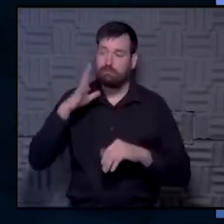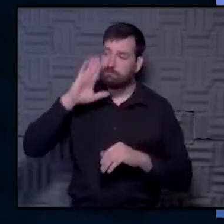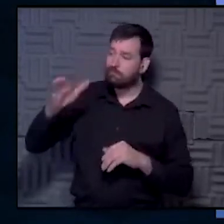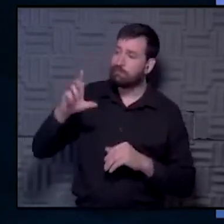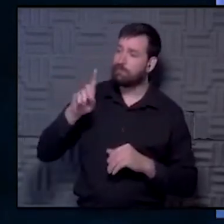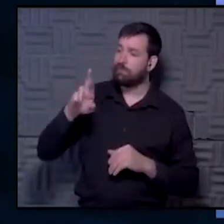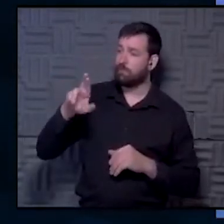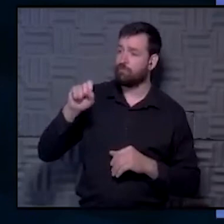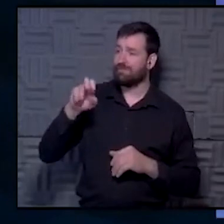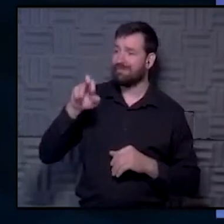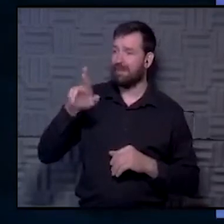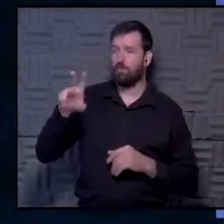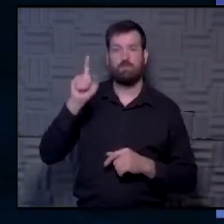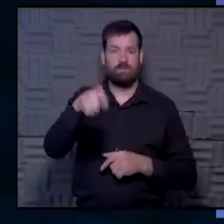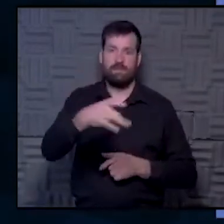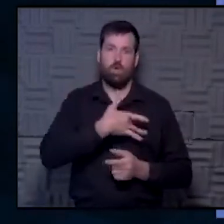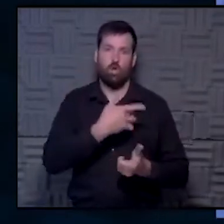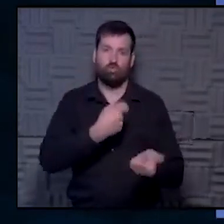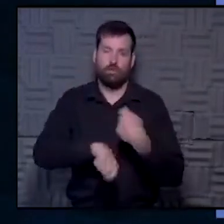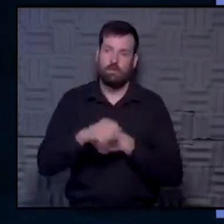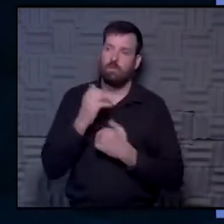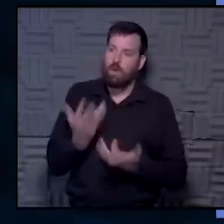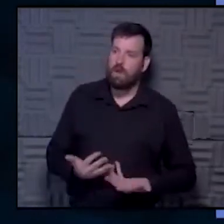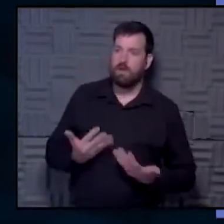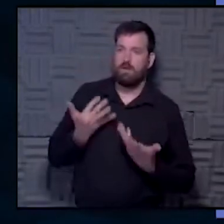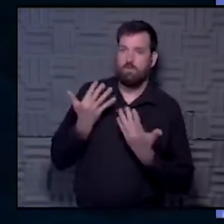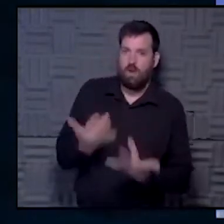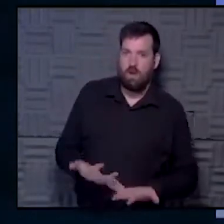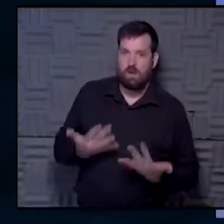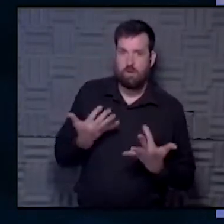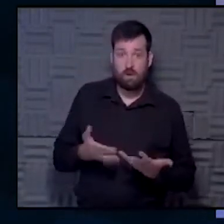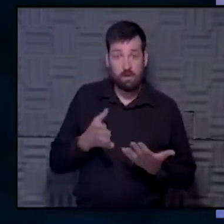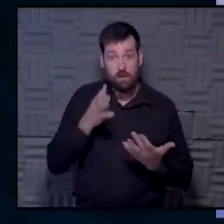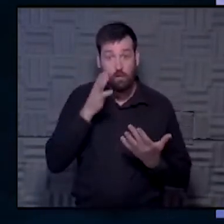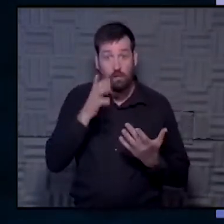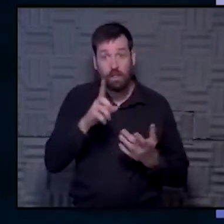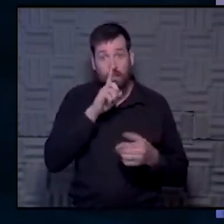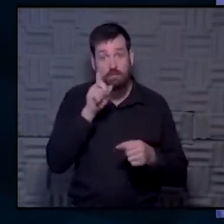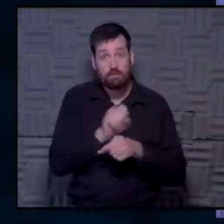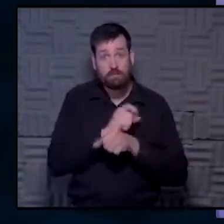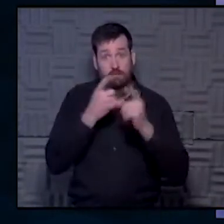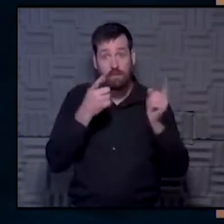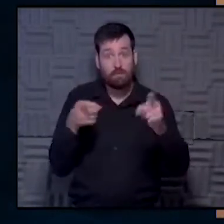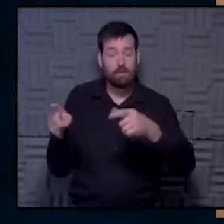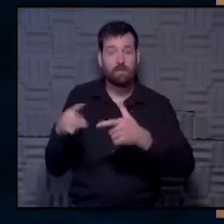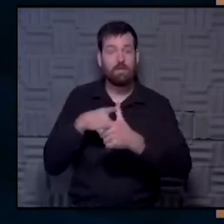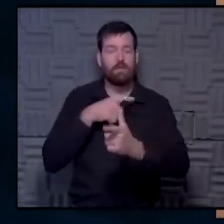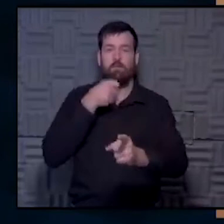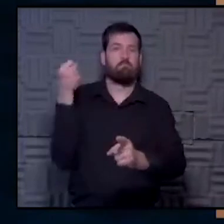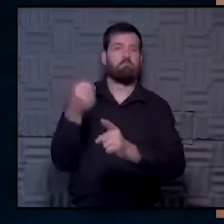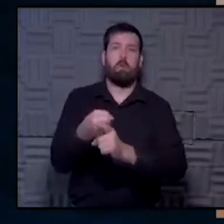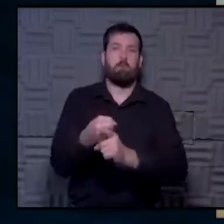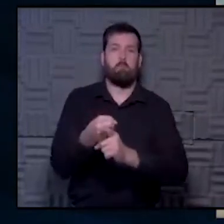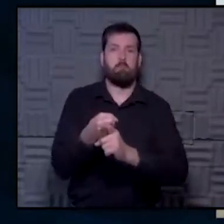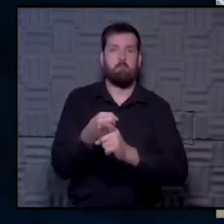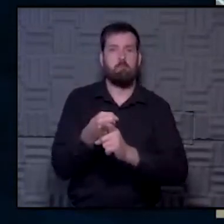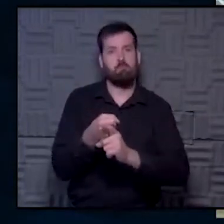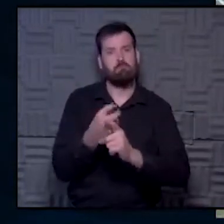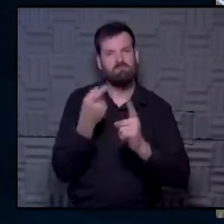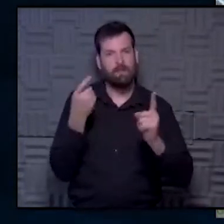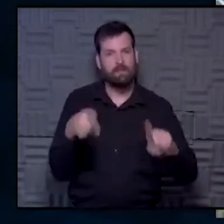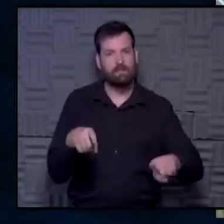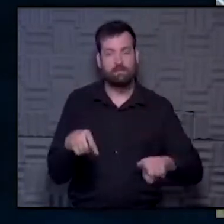Sauer, you need a heart transplant. You're waiting, and you're waiting, and you think, is this going to be reality? And all of a sudden, boom, it's reality.